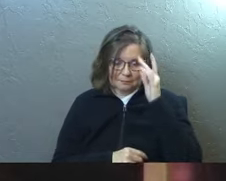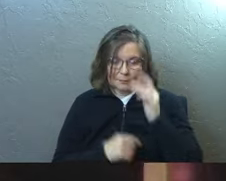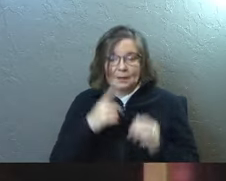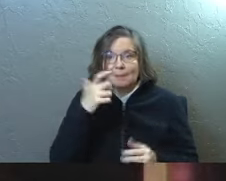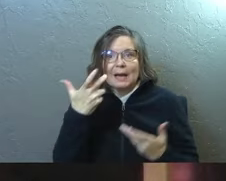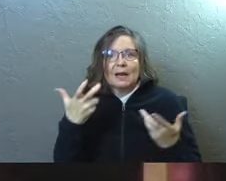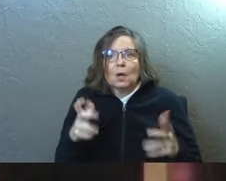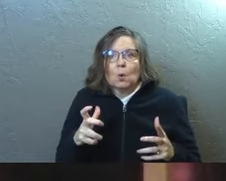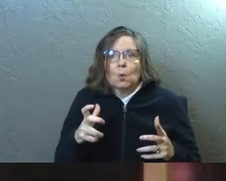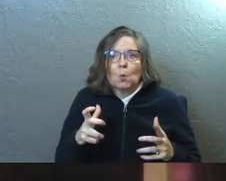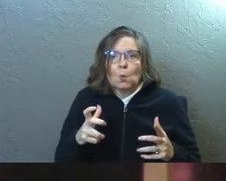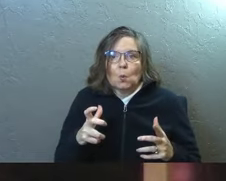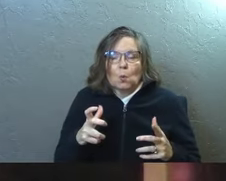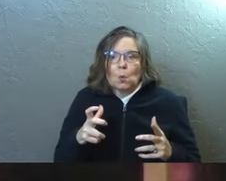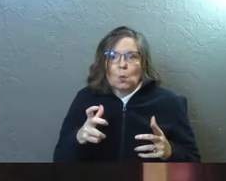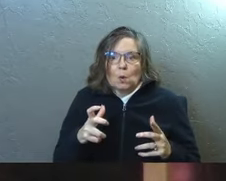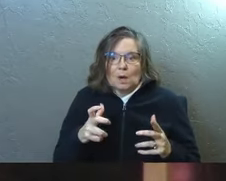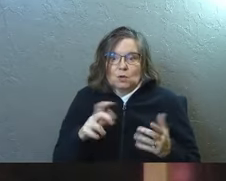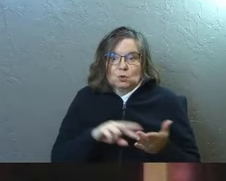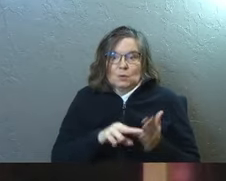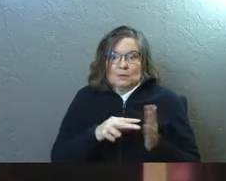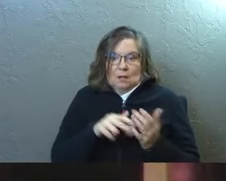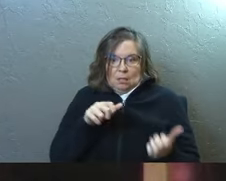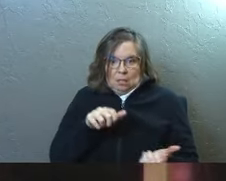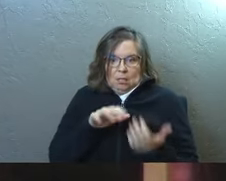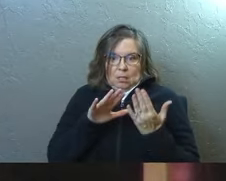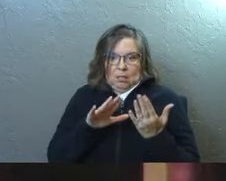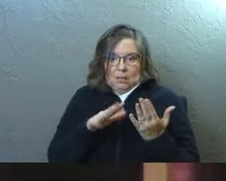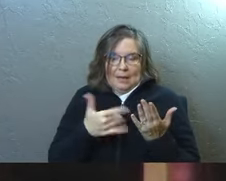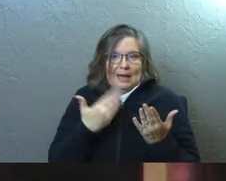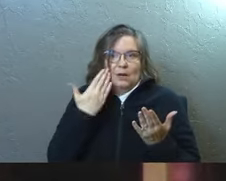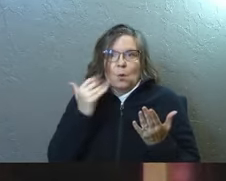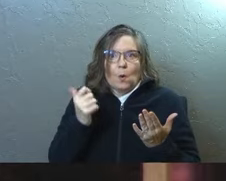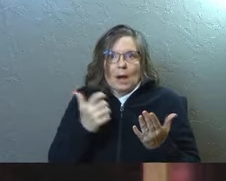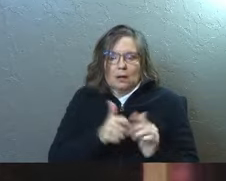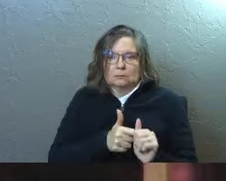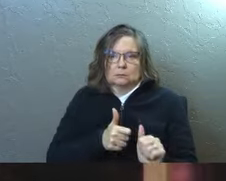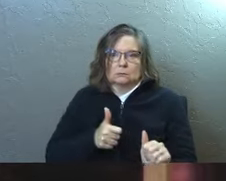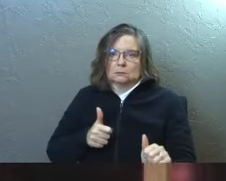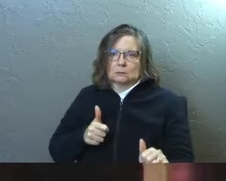because I didn't want to drive into it intentionally. I didn't, I didn't know how.